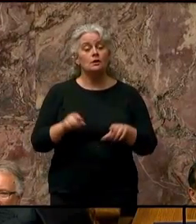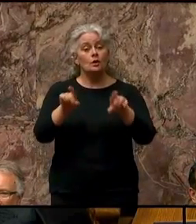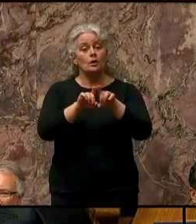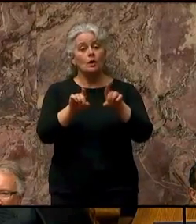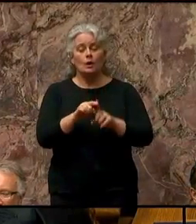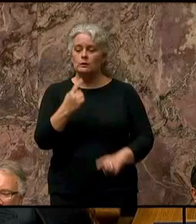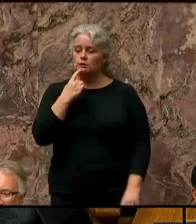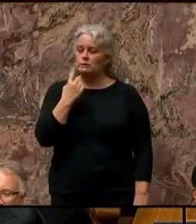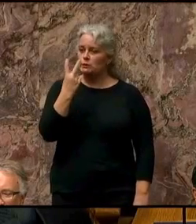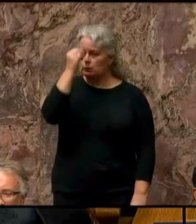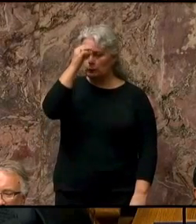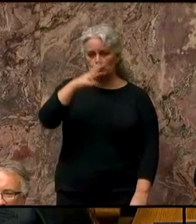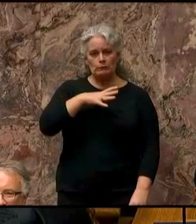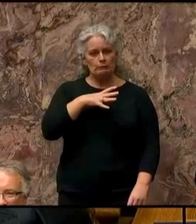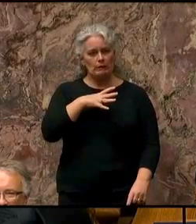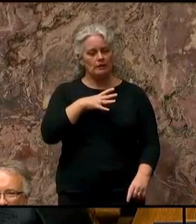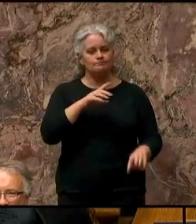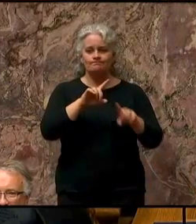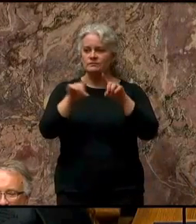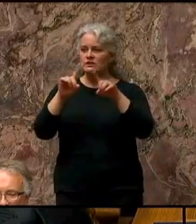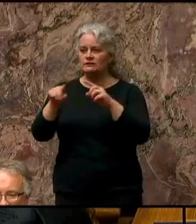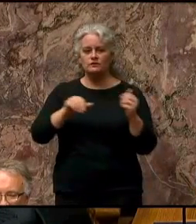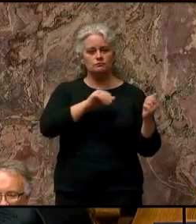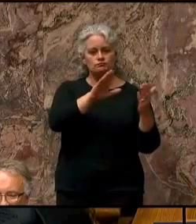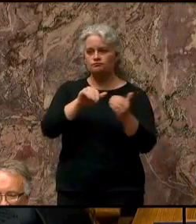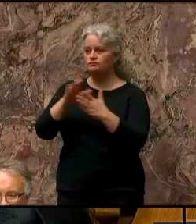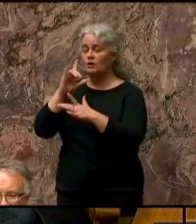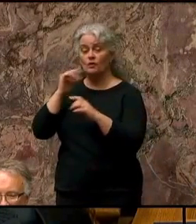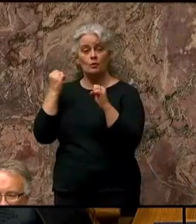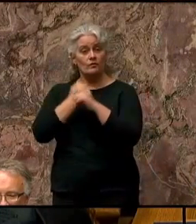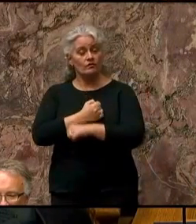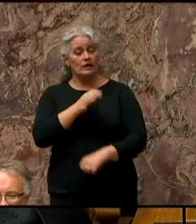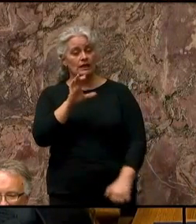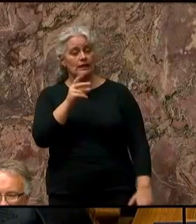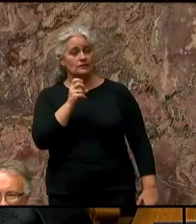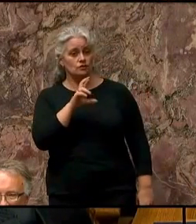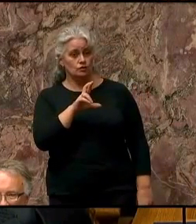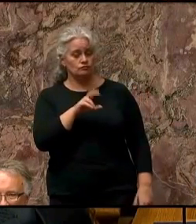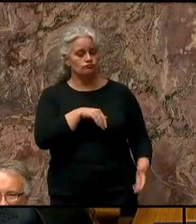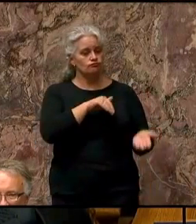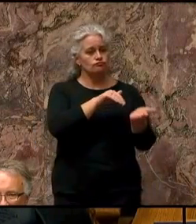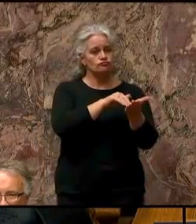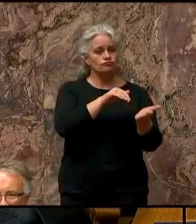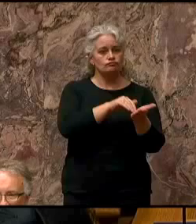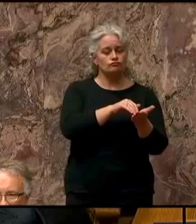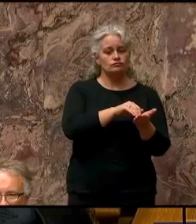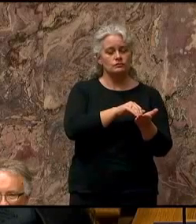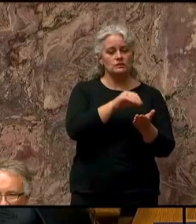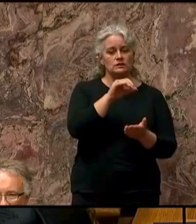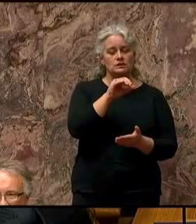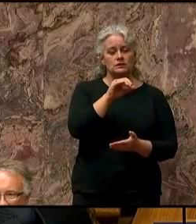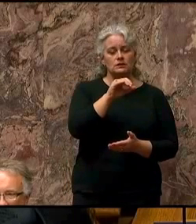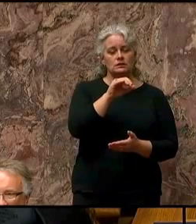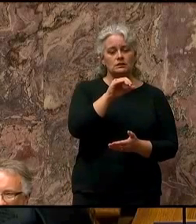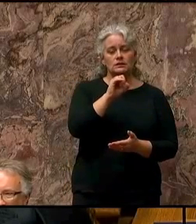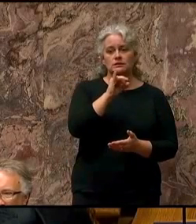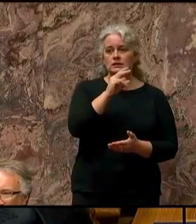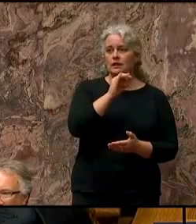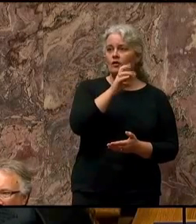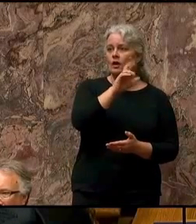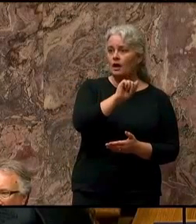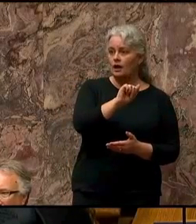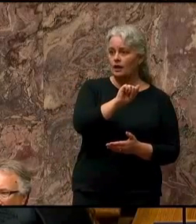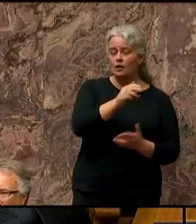miss two men who took different approaches to fighting cancer. Dr. Jasbinder Sanghera,